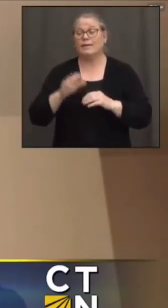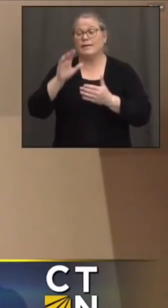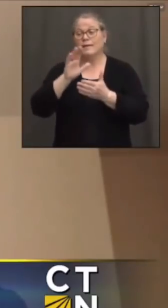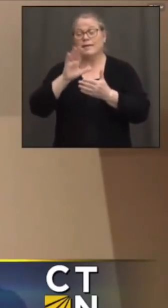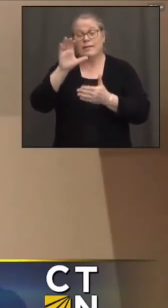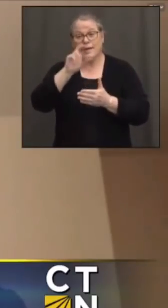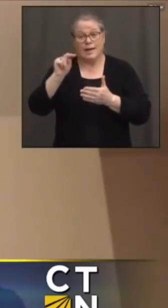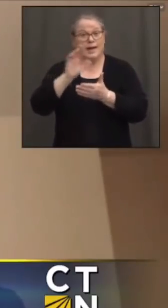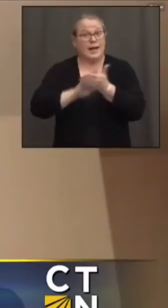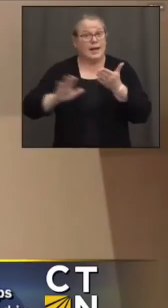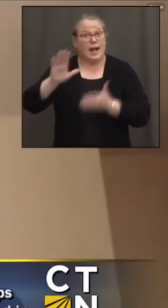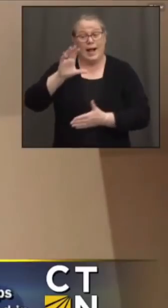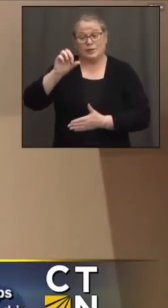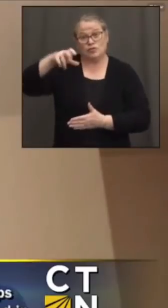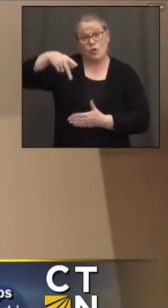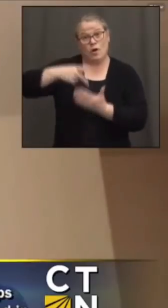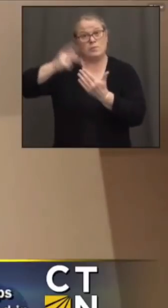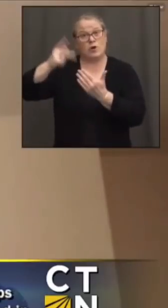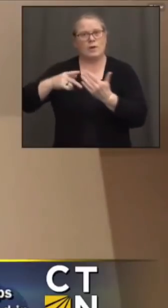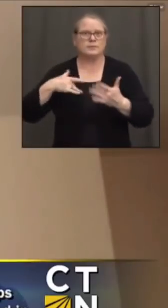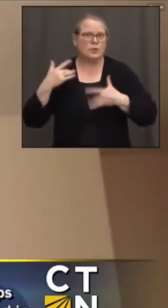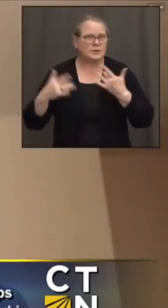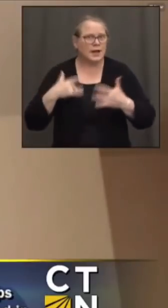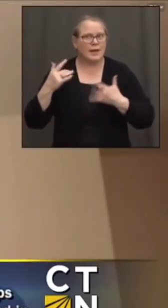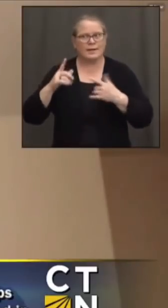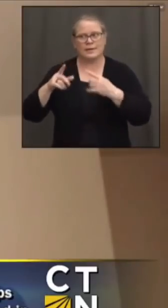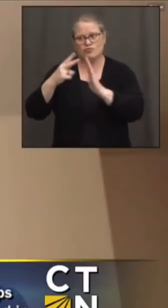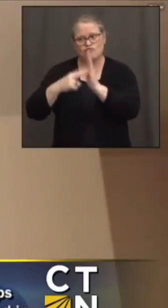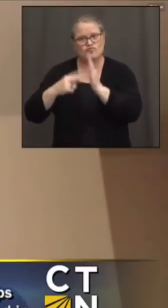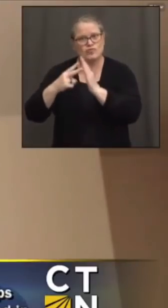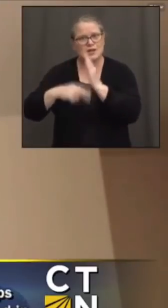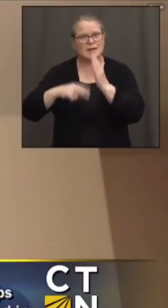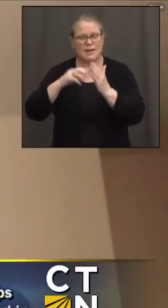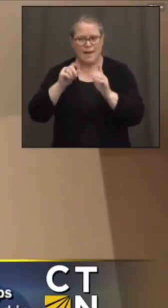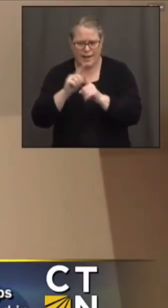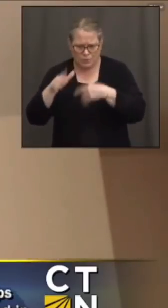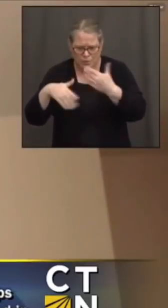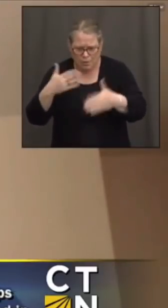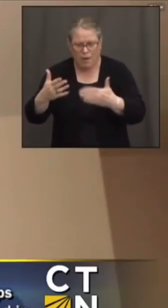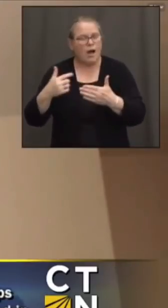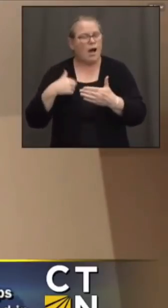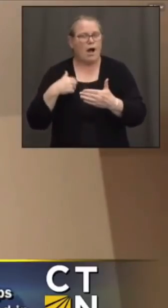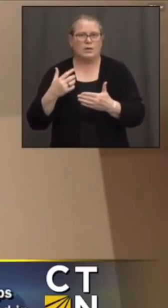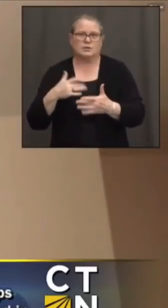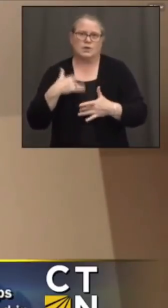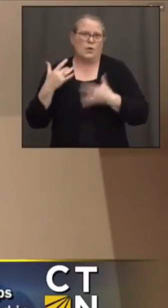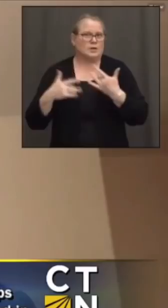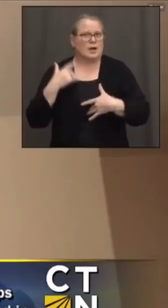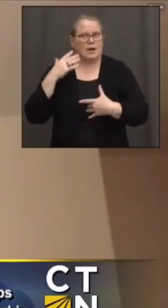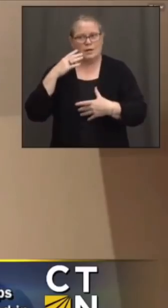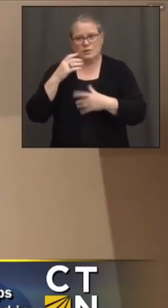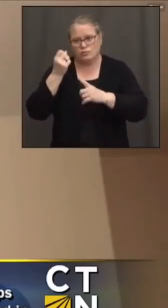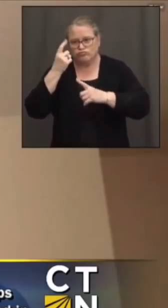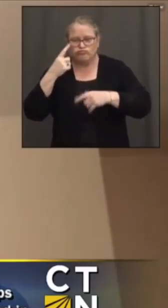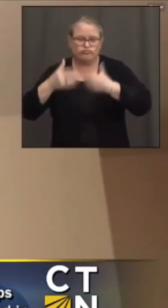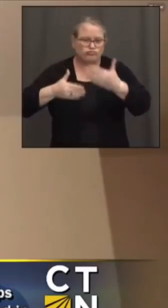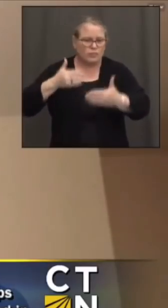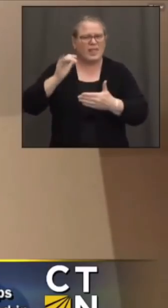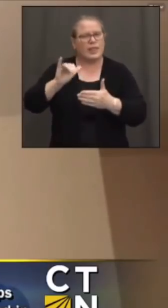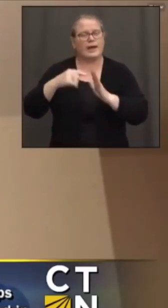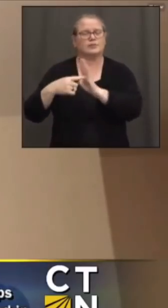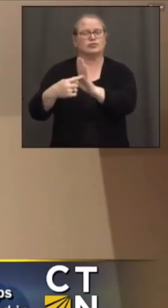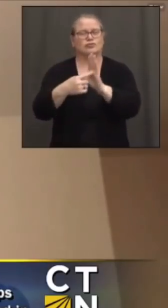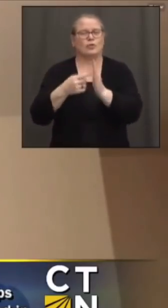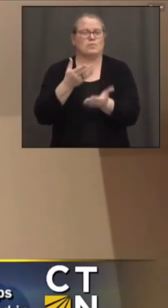was so thrilled to read about it and to understand it as it was evolving. It's a testament, I think, to what, you know, the vision